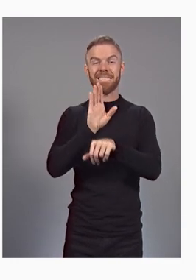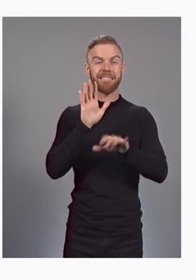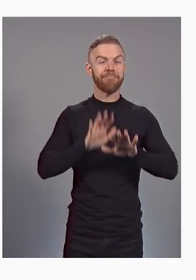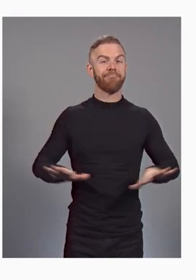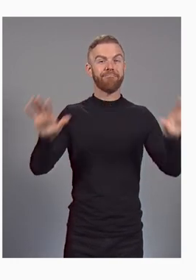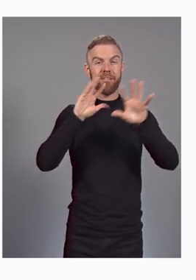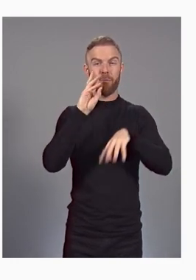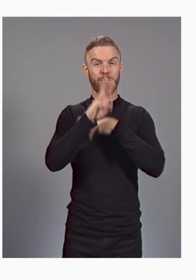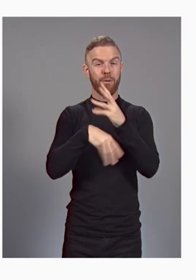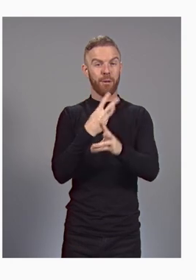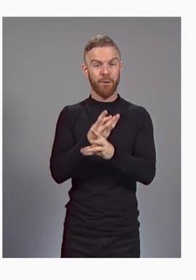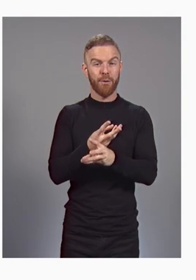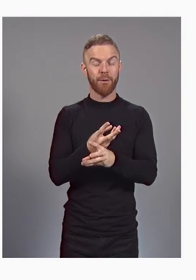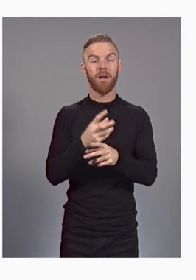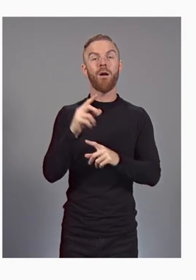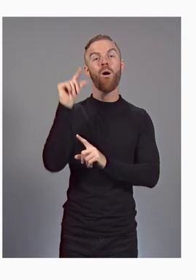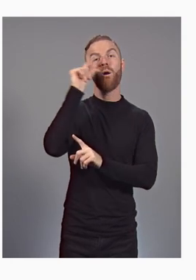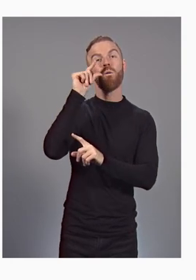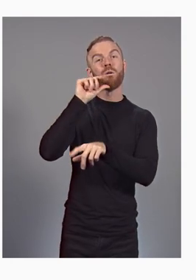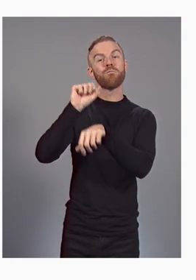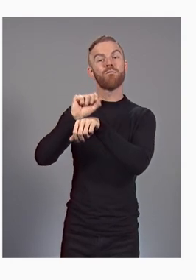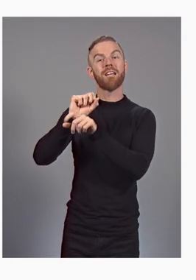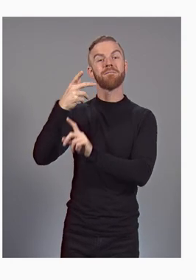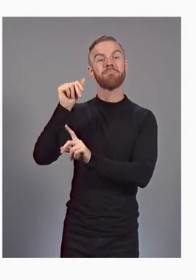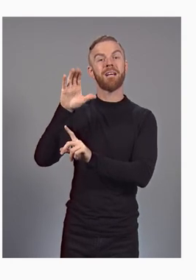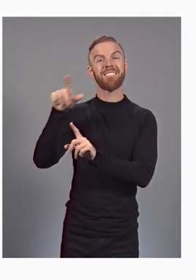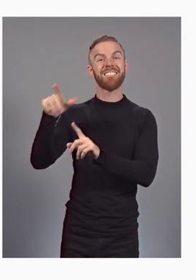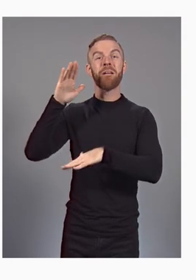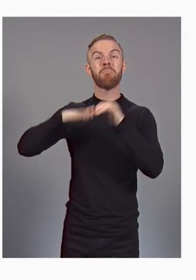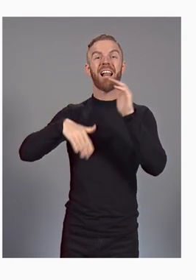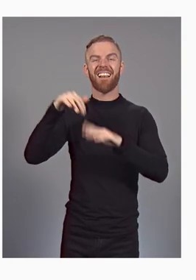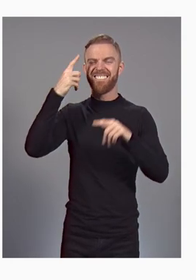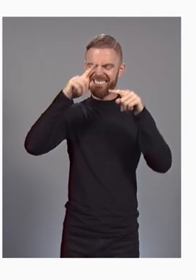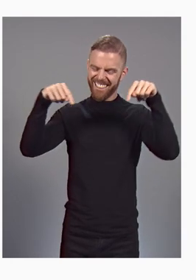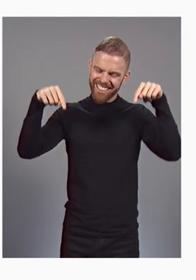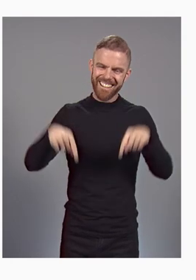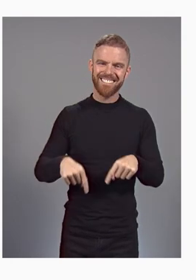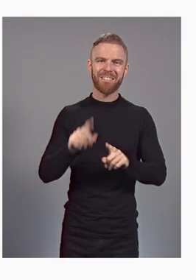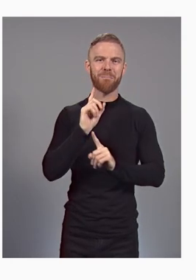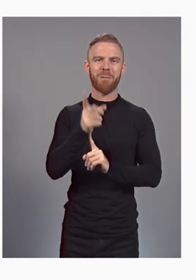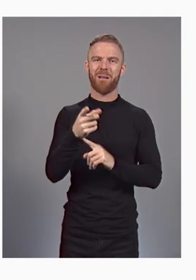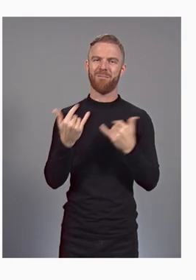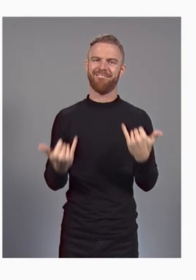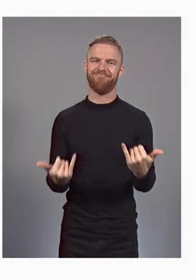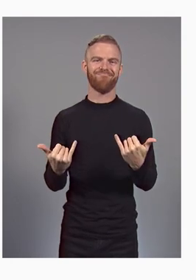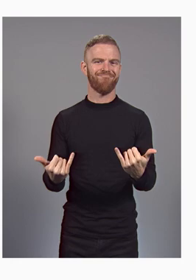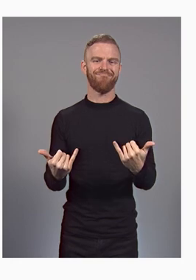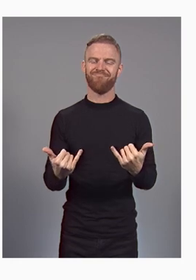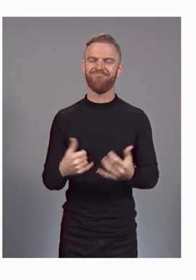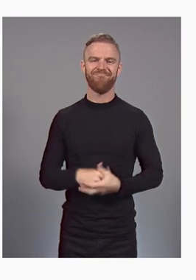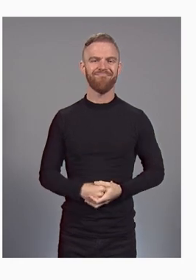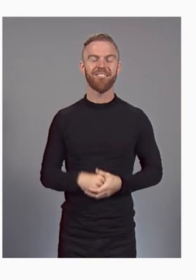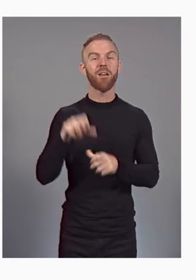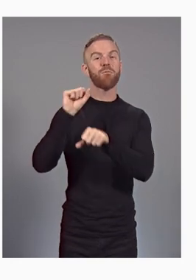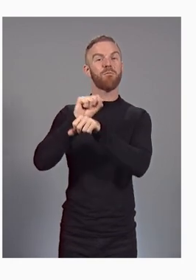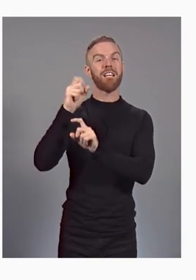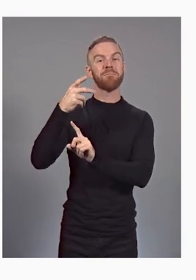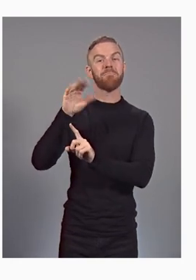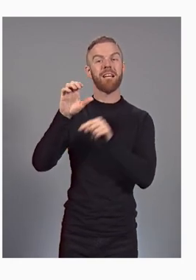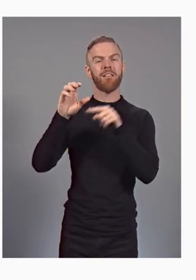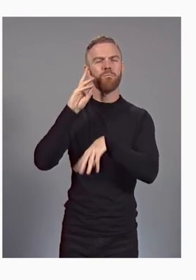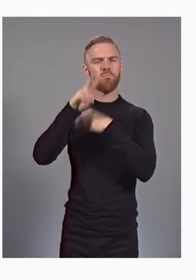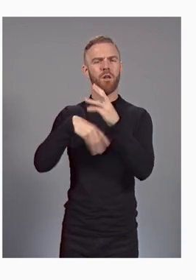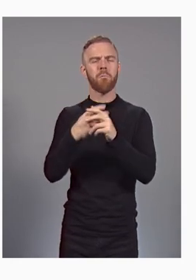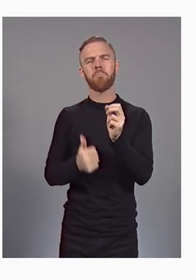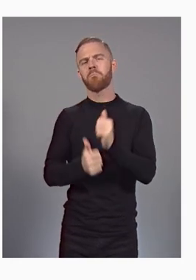world. But Google Workspace was built for this very moment. Workspace is the world's